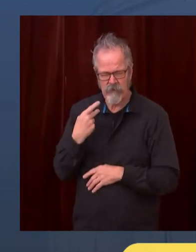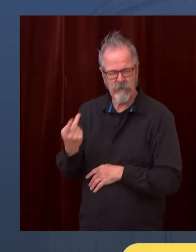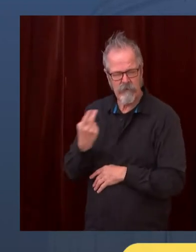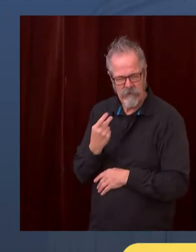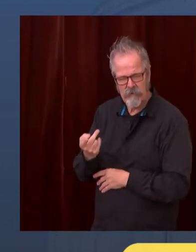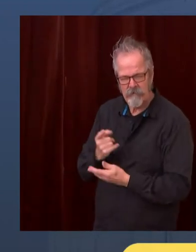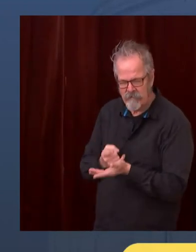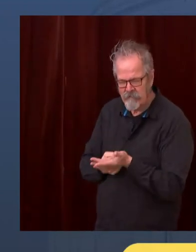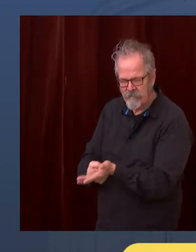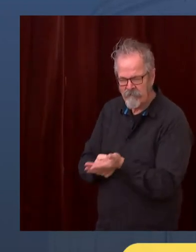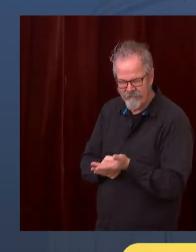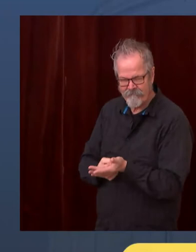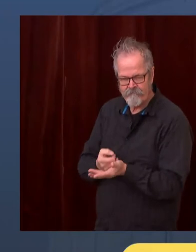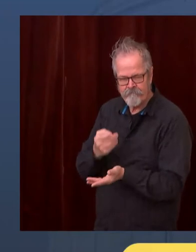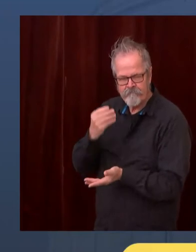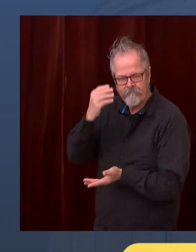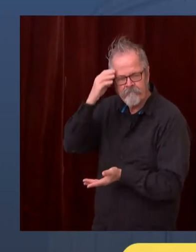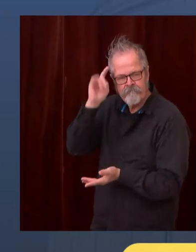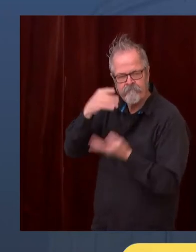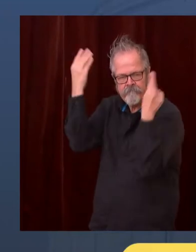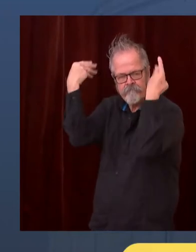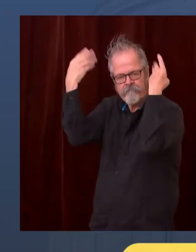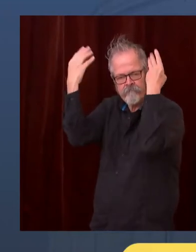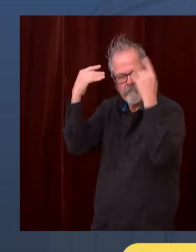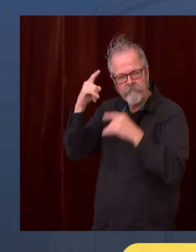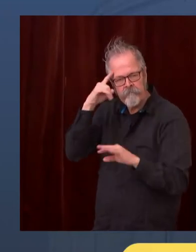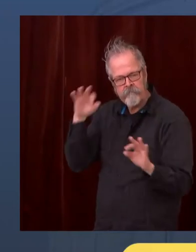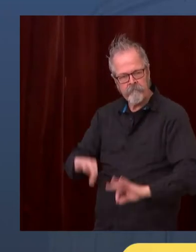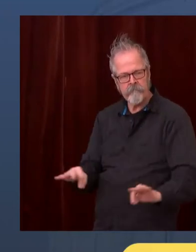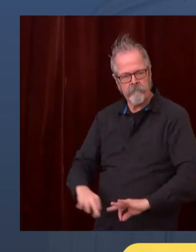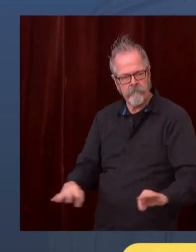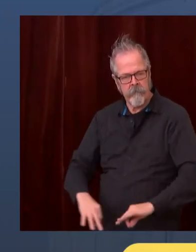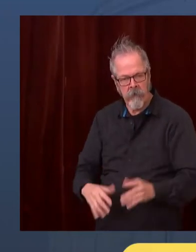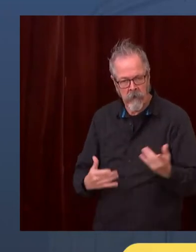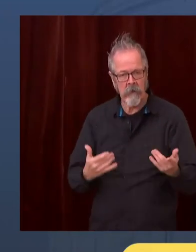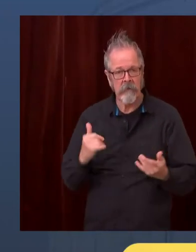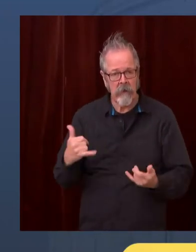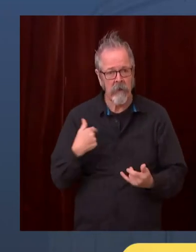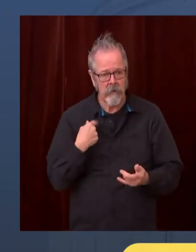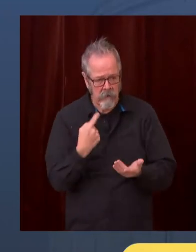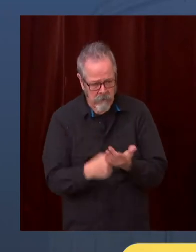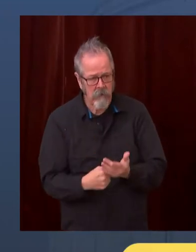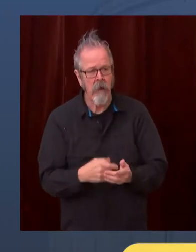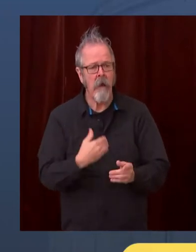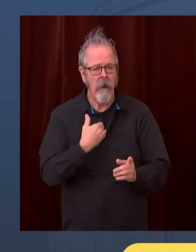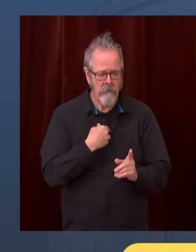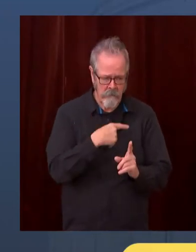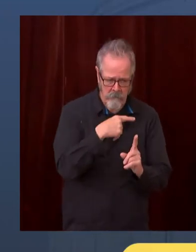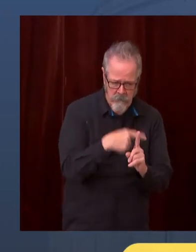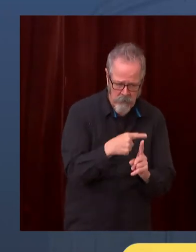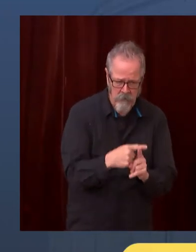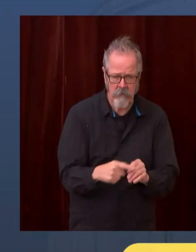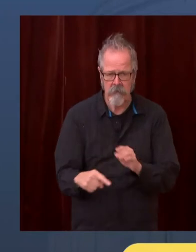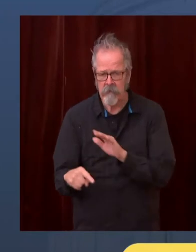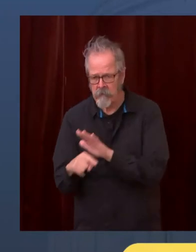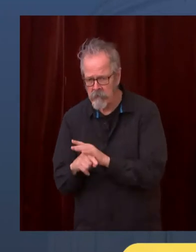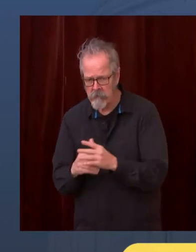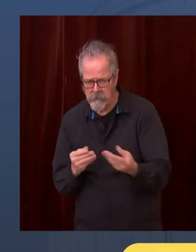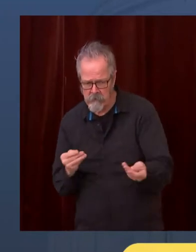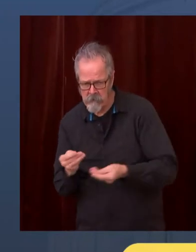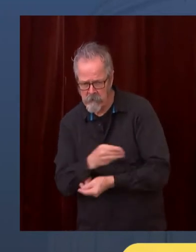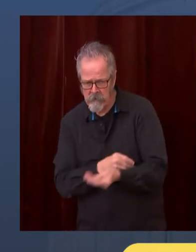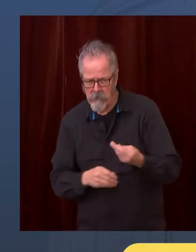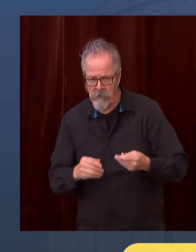those decisions, and yet we have to make those difficult decisions. I will tell you that our county elected